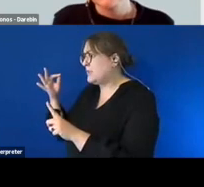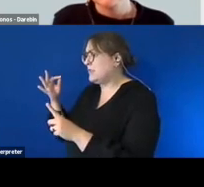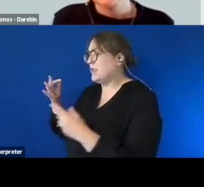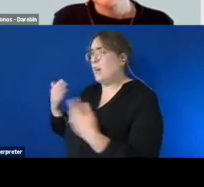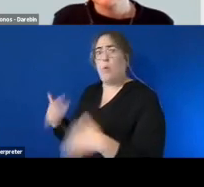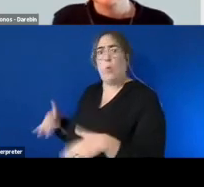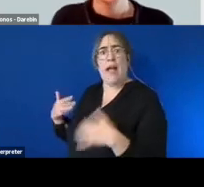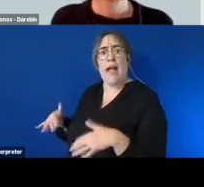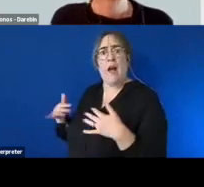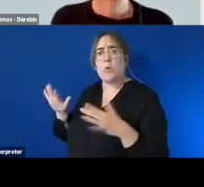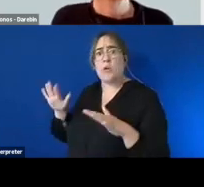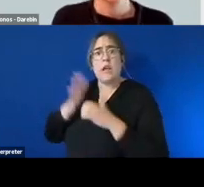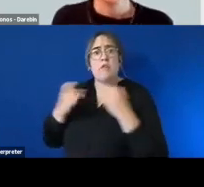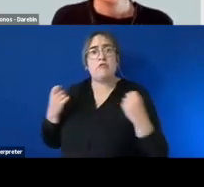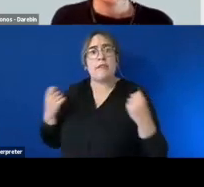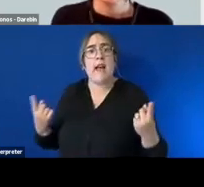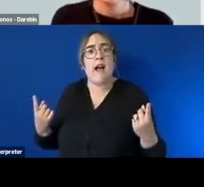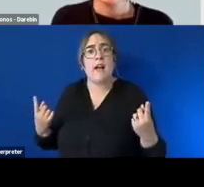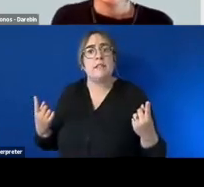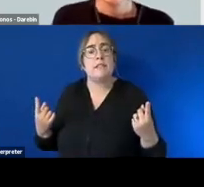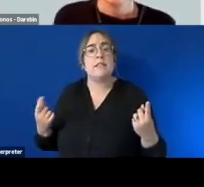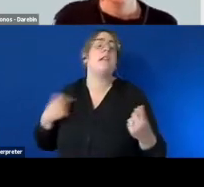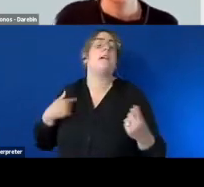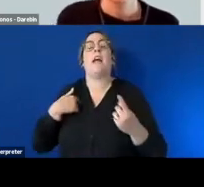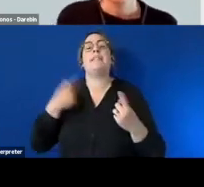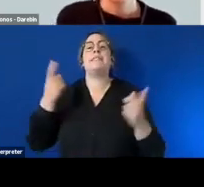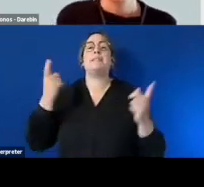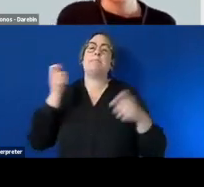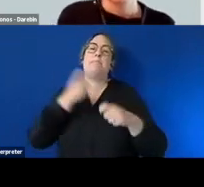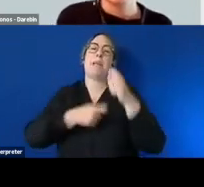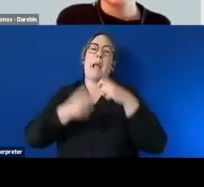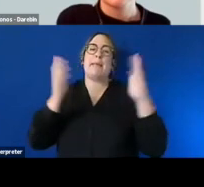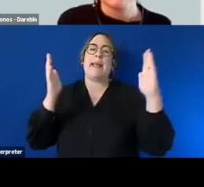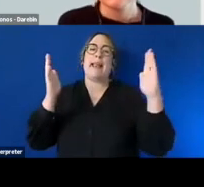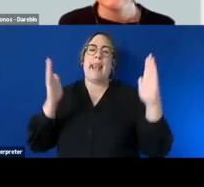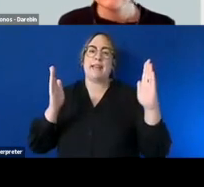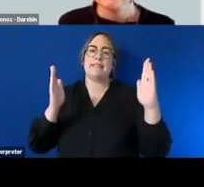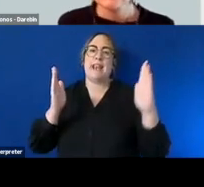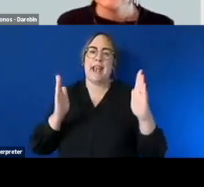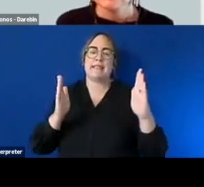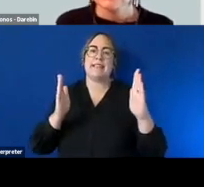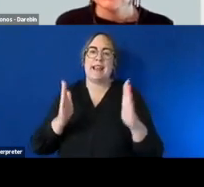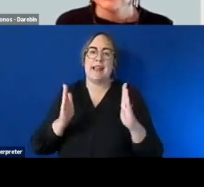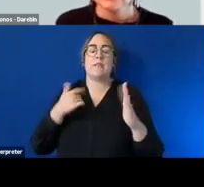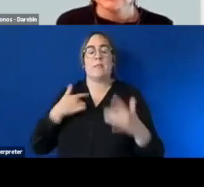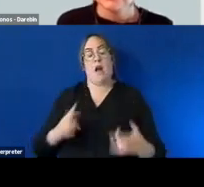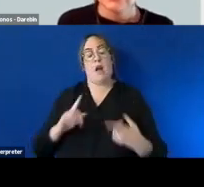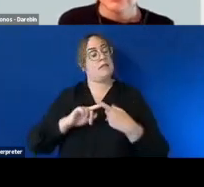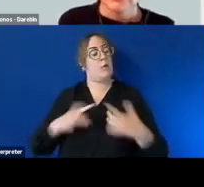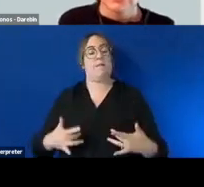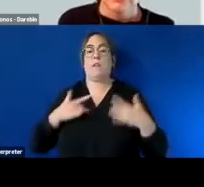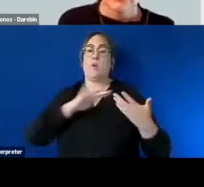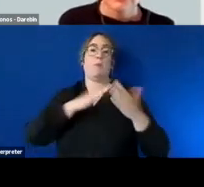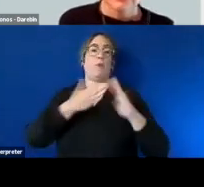there's and it's getting less and less it is getting less but i still think there's a broader community misunderstanding